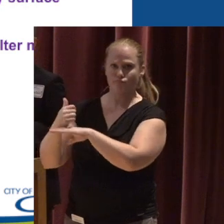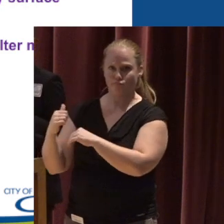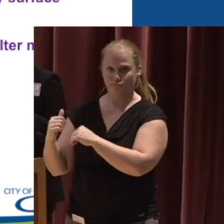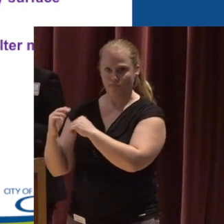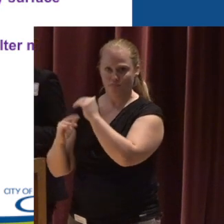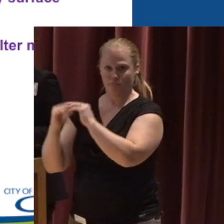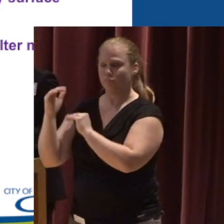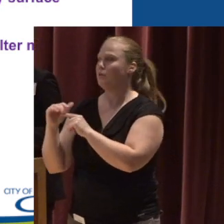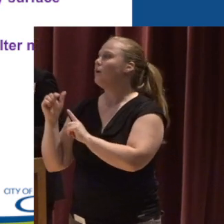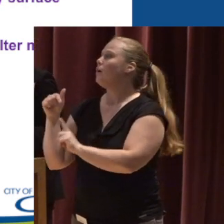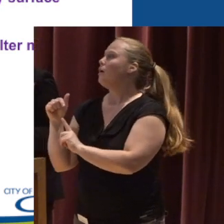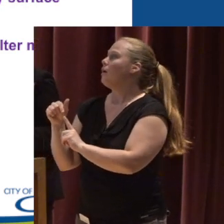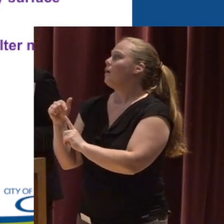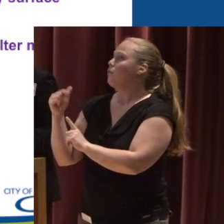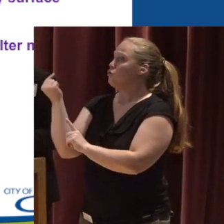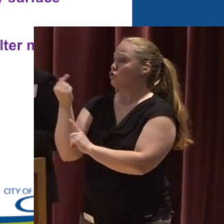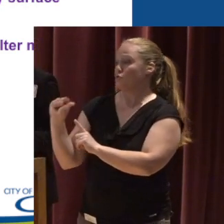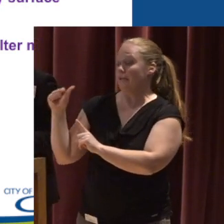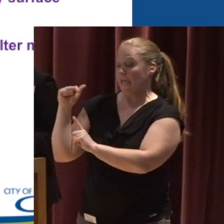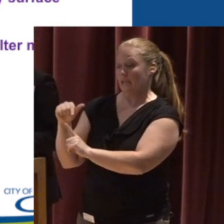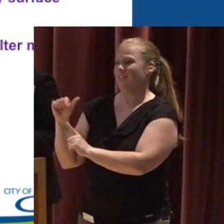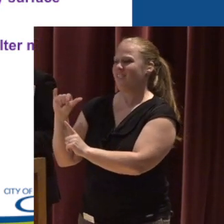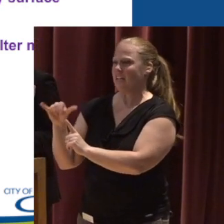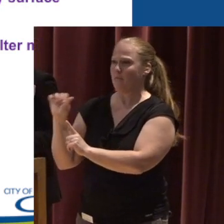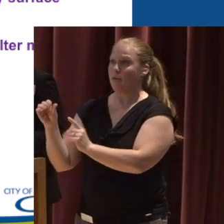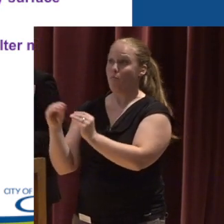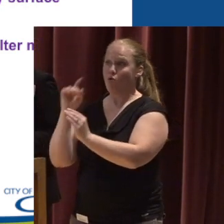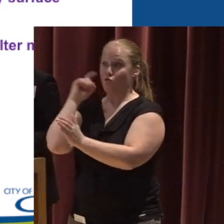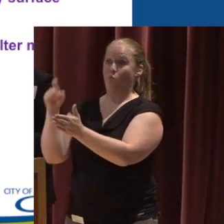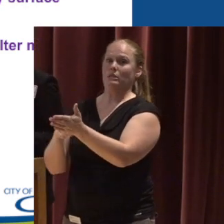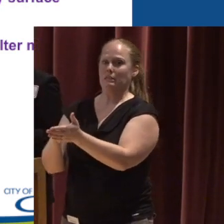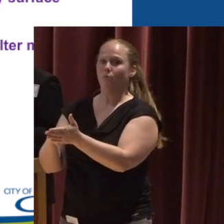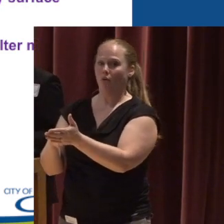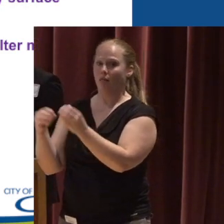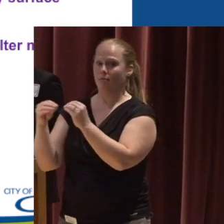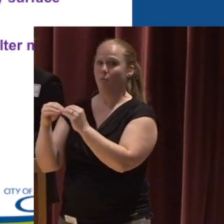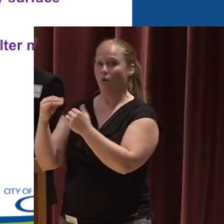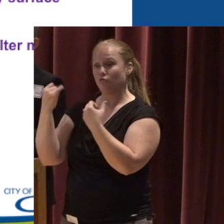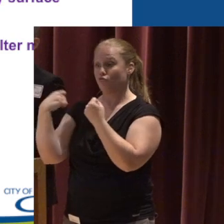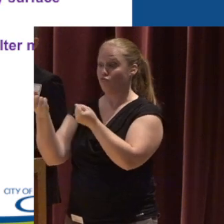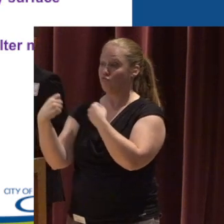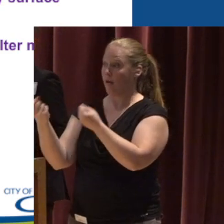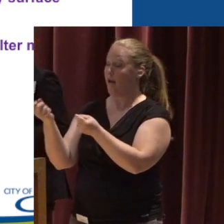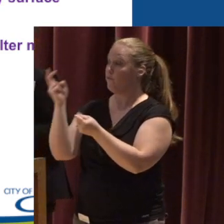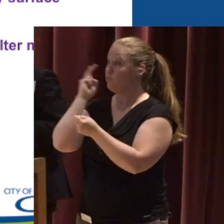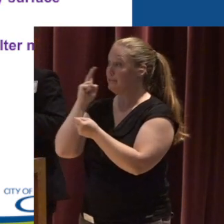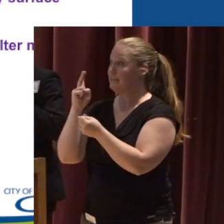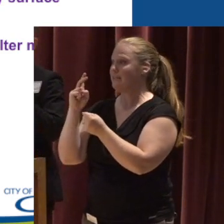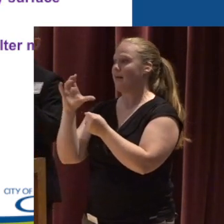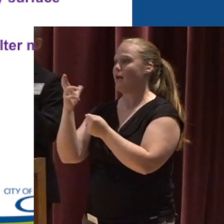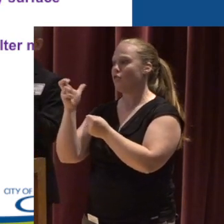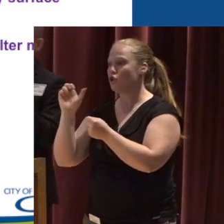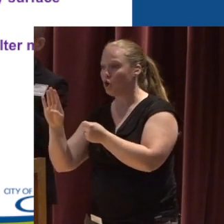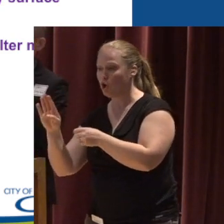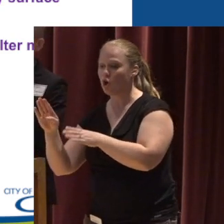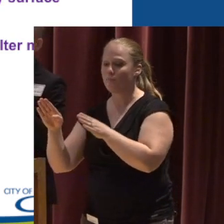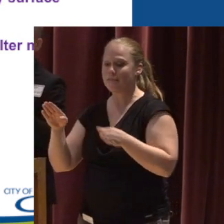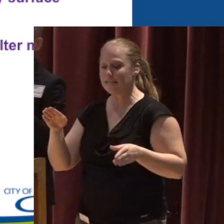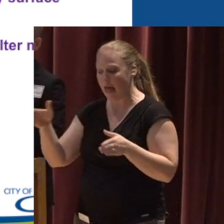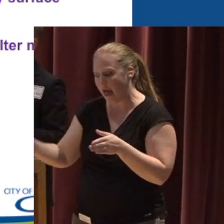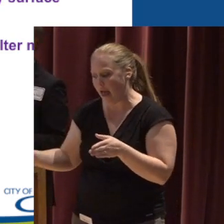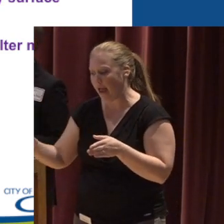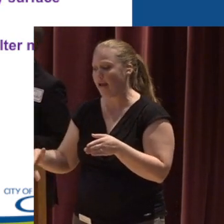These green stormwater infrastructure facilities are probably more noticeable to you As you drive down the road They're actually curbside or they're at